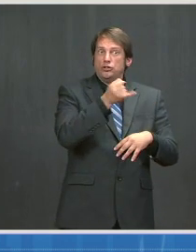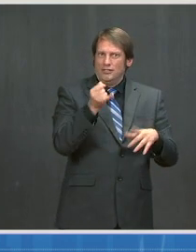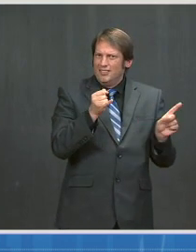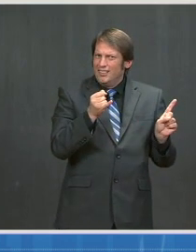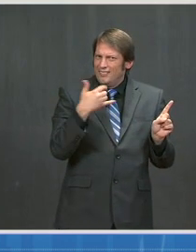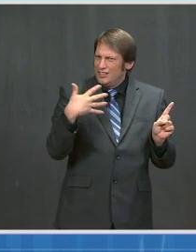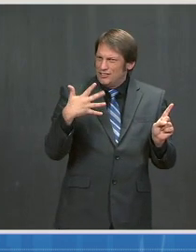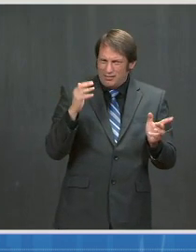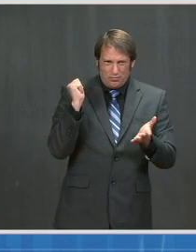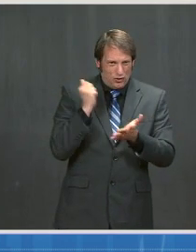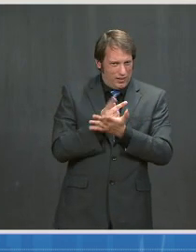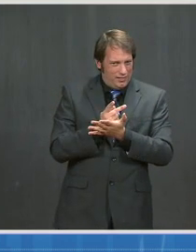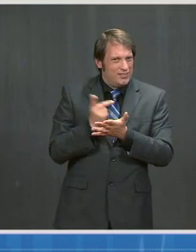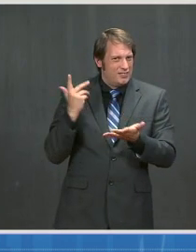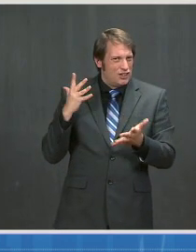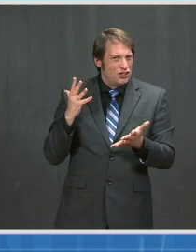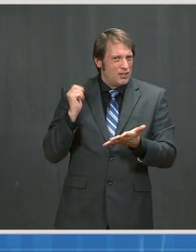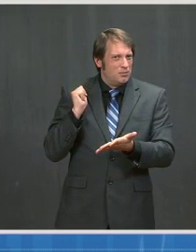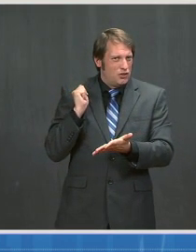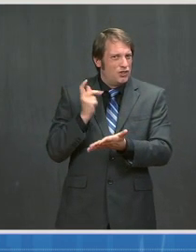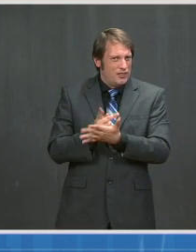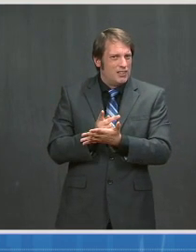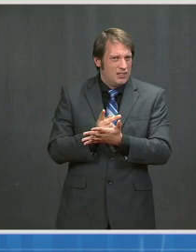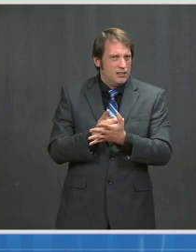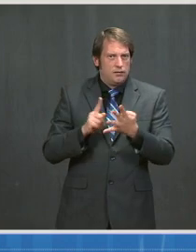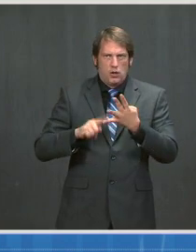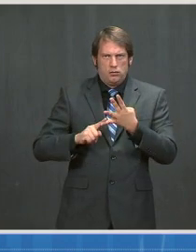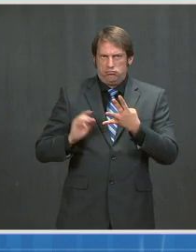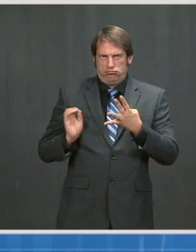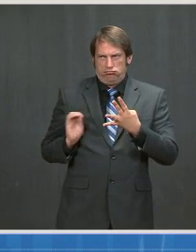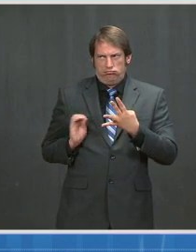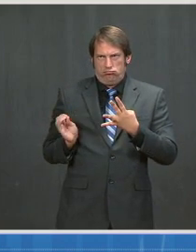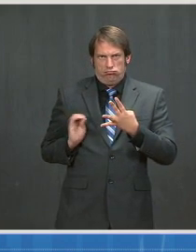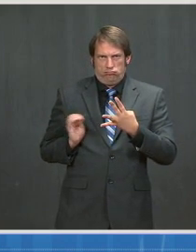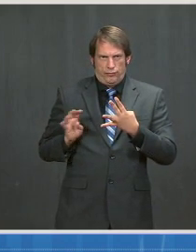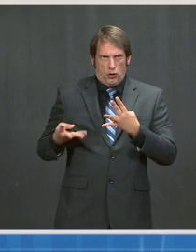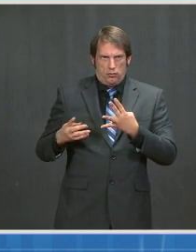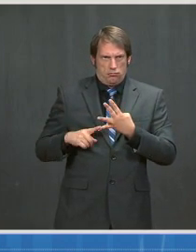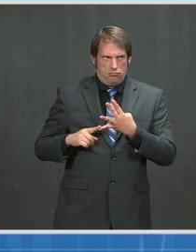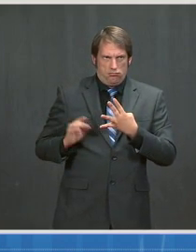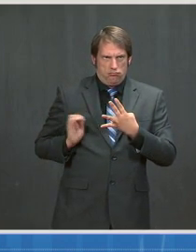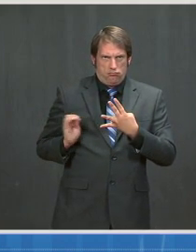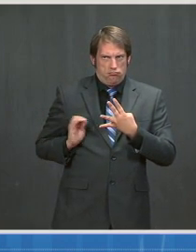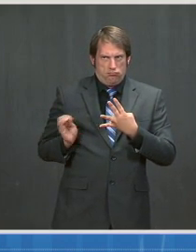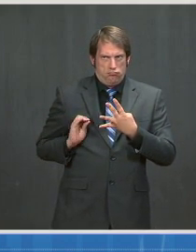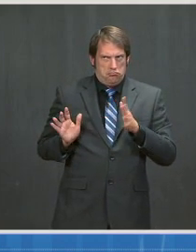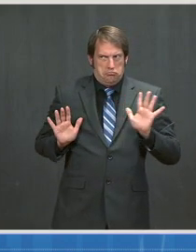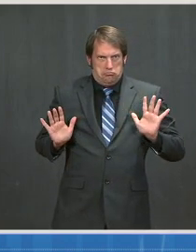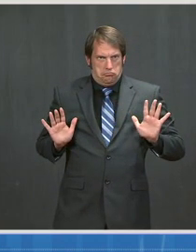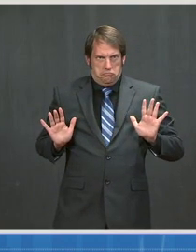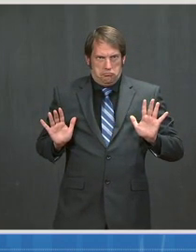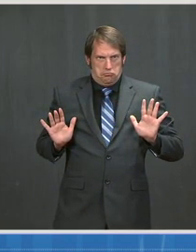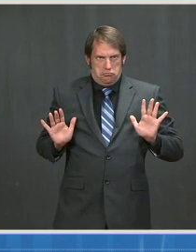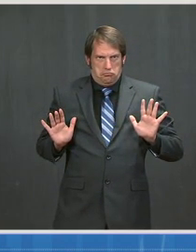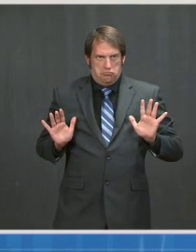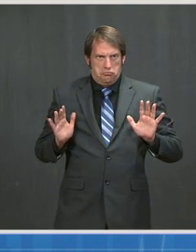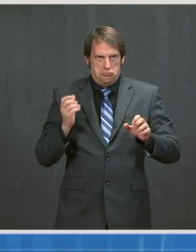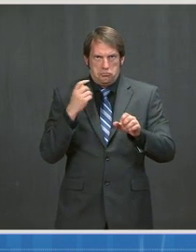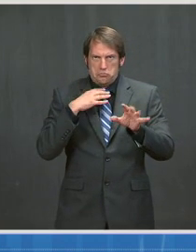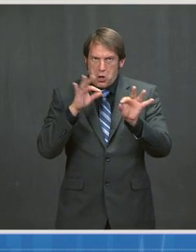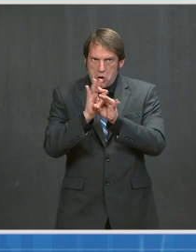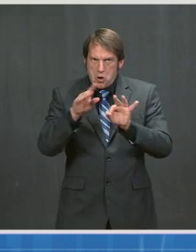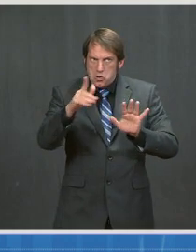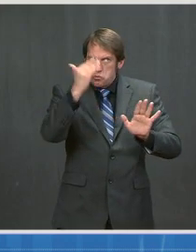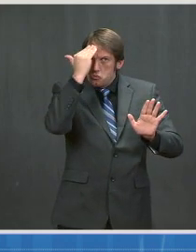of it came out of this plant in question. And I think it's very important that we begin by making sure that Americans are